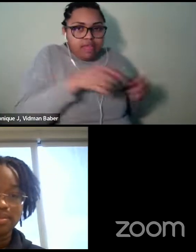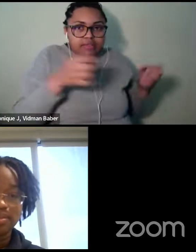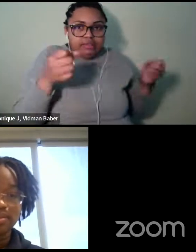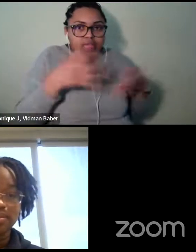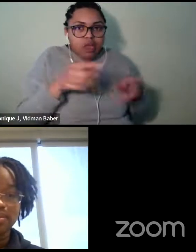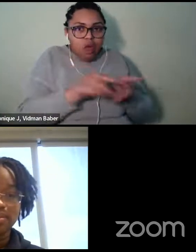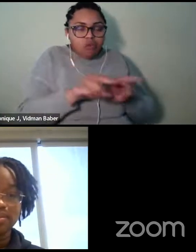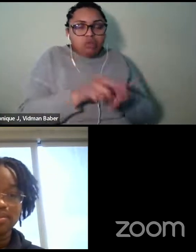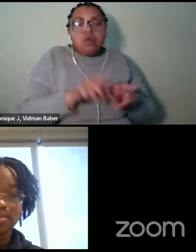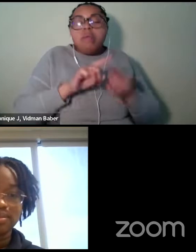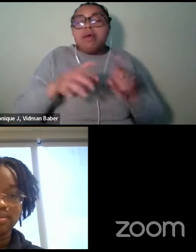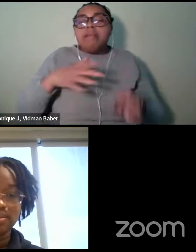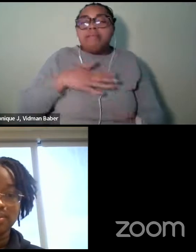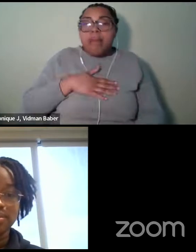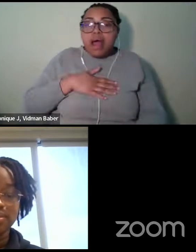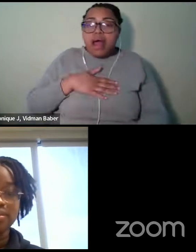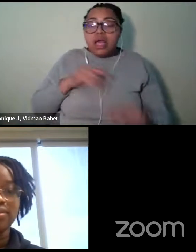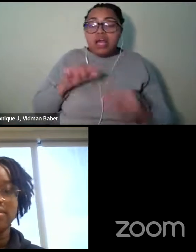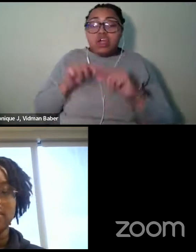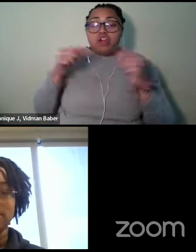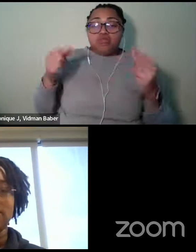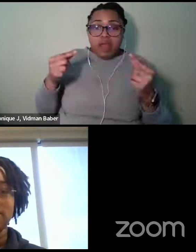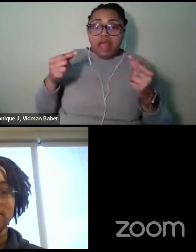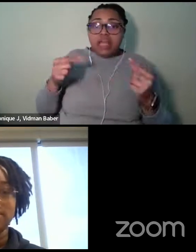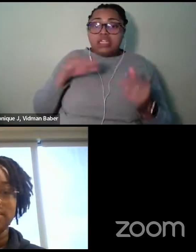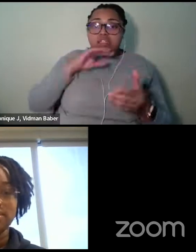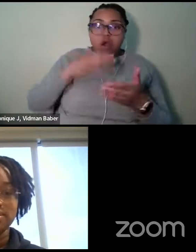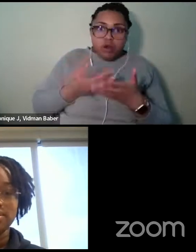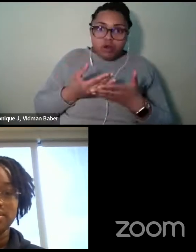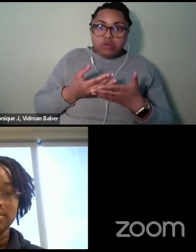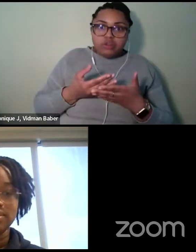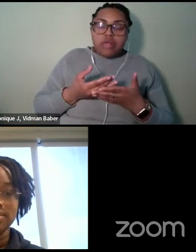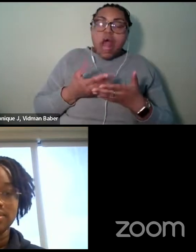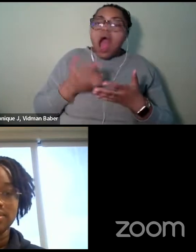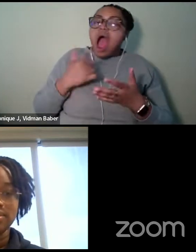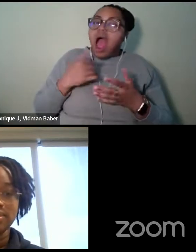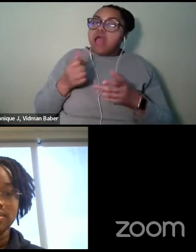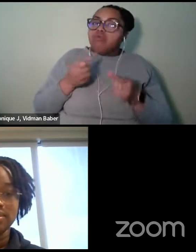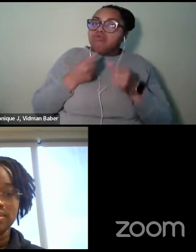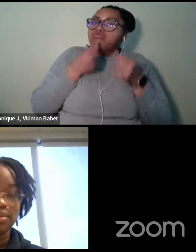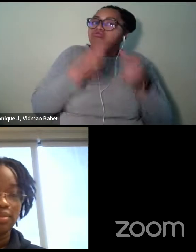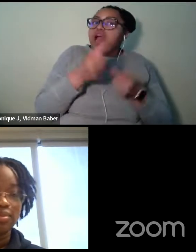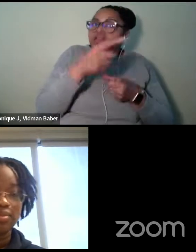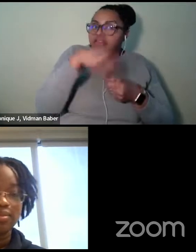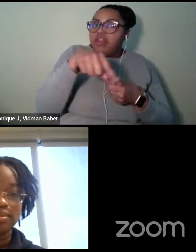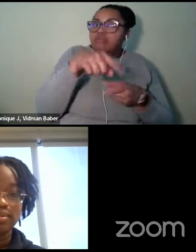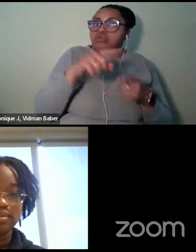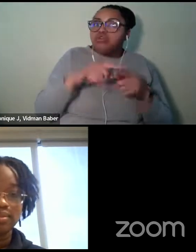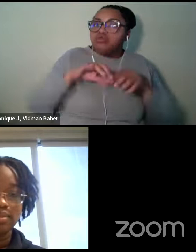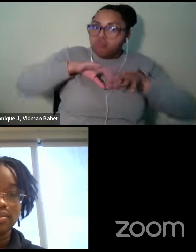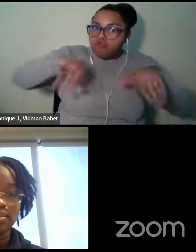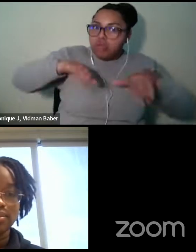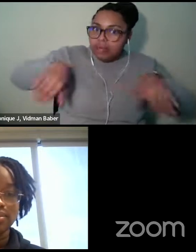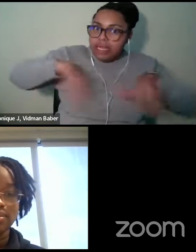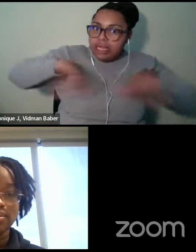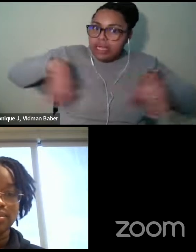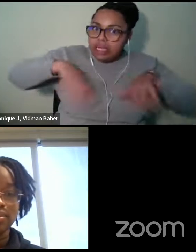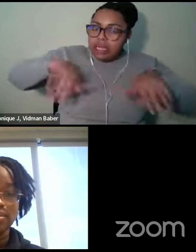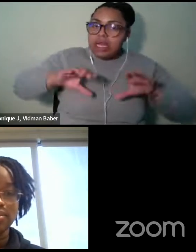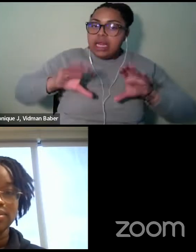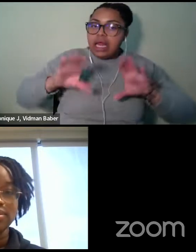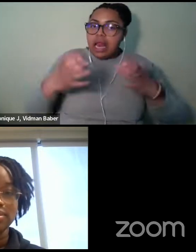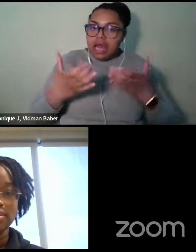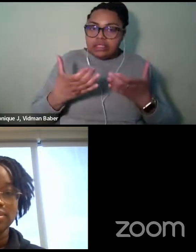participated in taking them to swimming lessons. So they started swimming like before they were two years old. So they, so when I think about